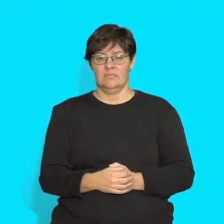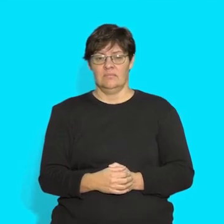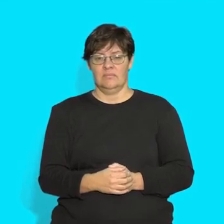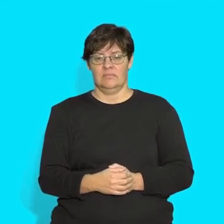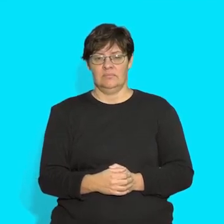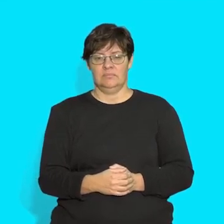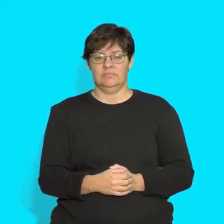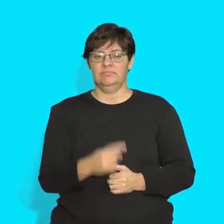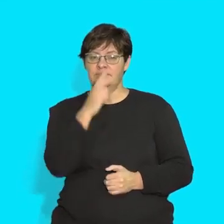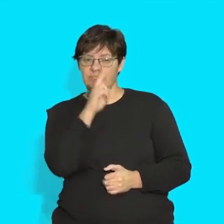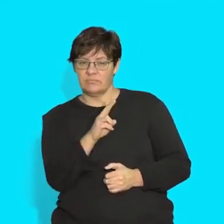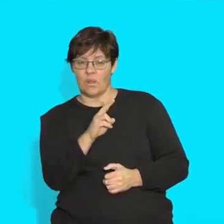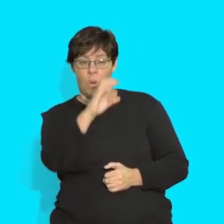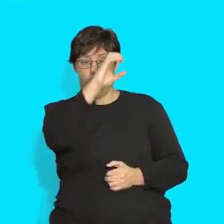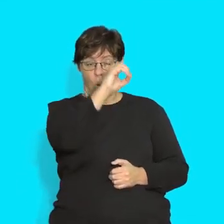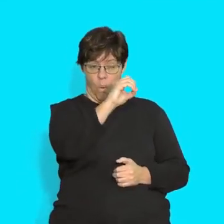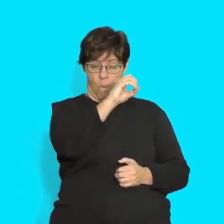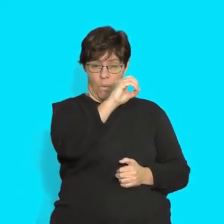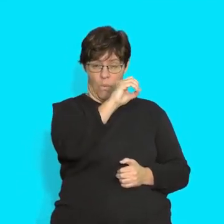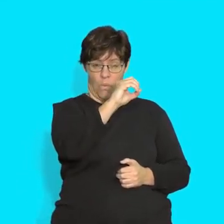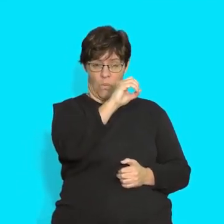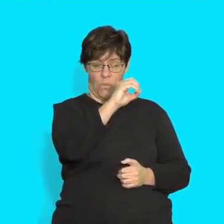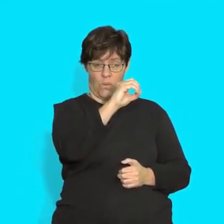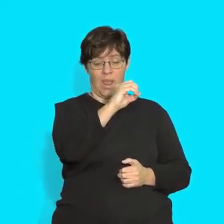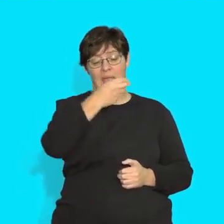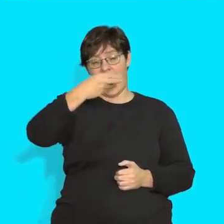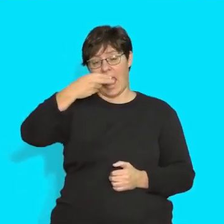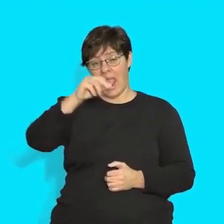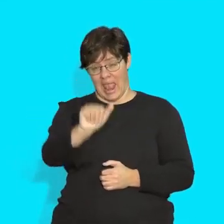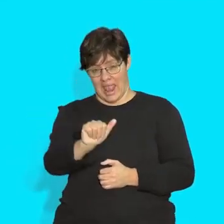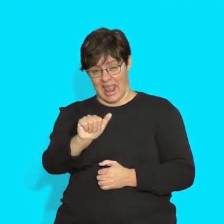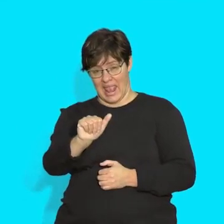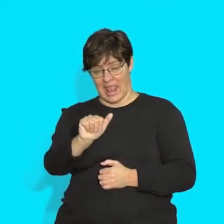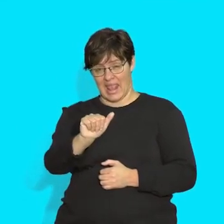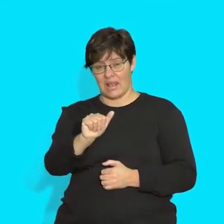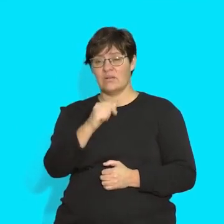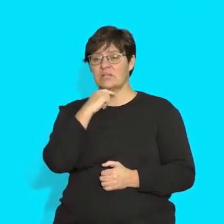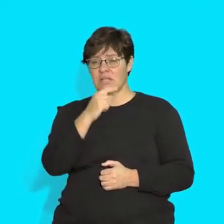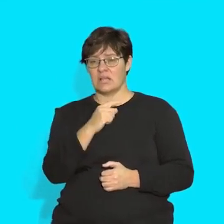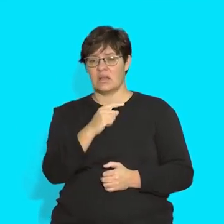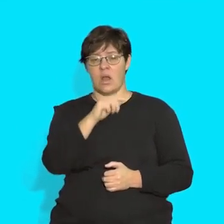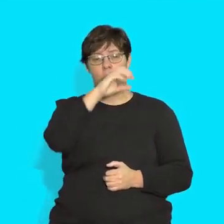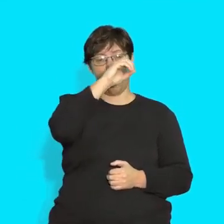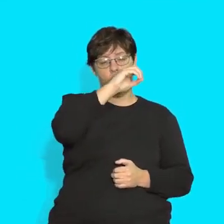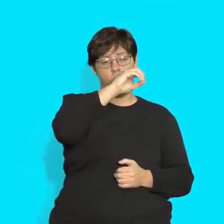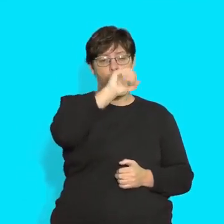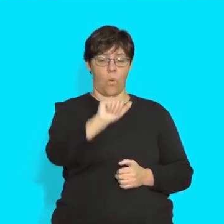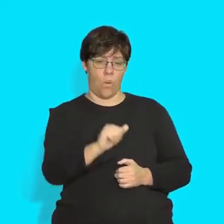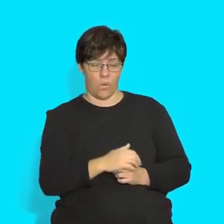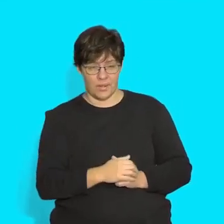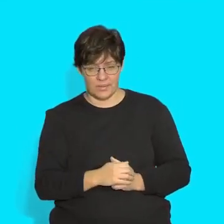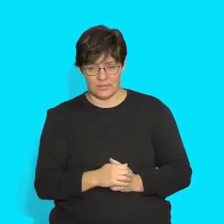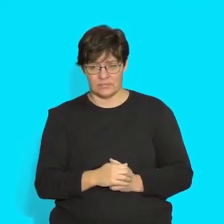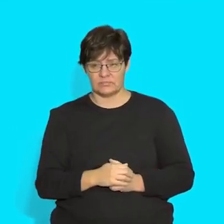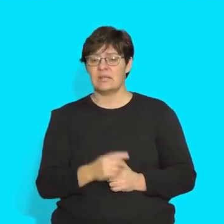When we see the letter, oh, next to the letter, a, we say, oh. Oh, let's try a sentence